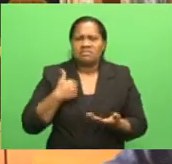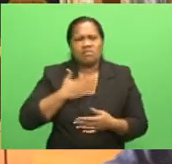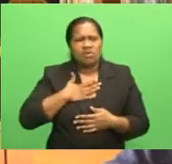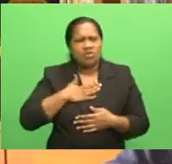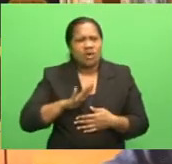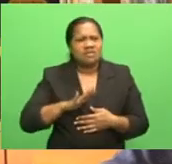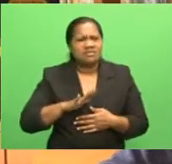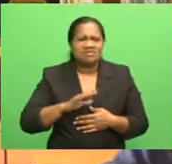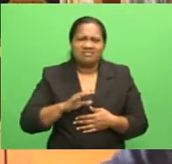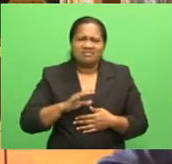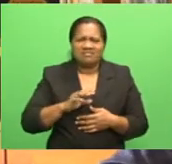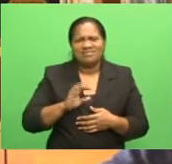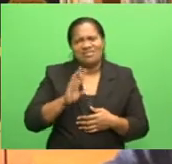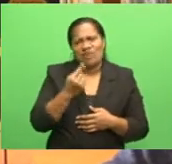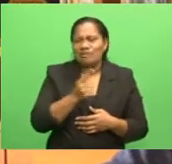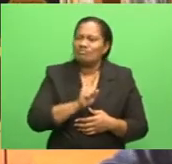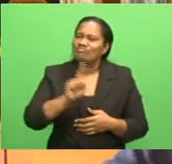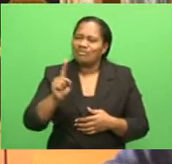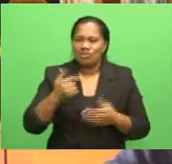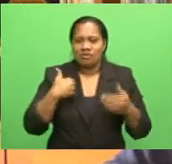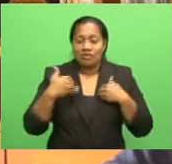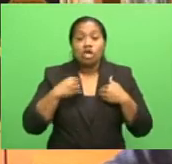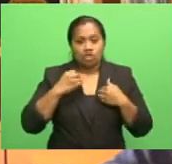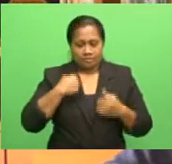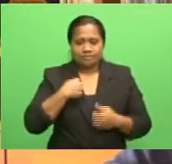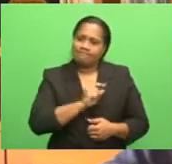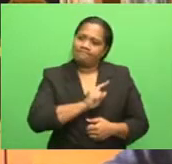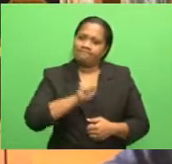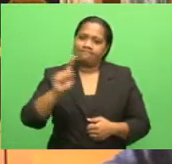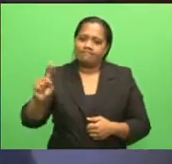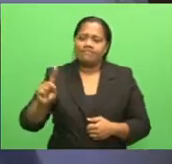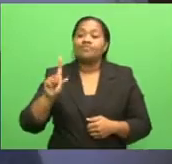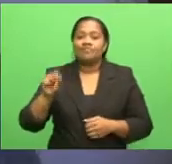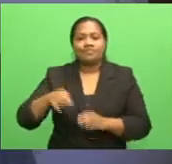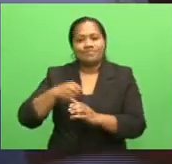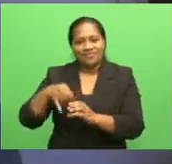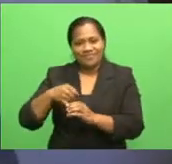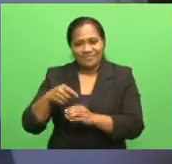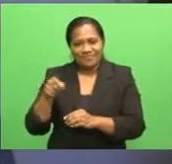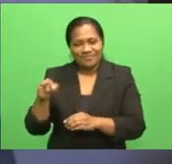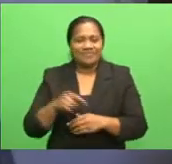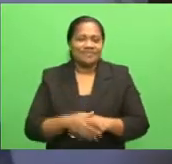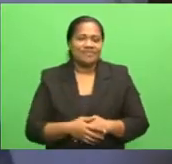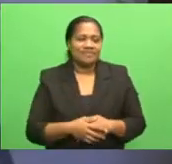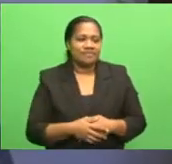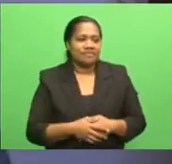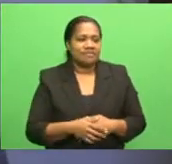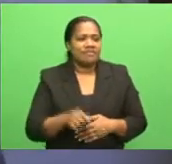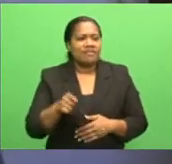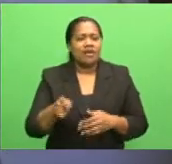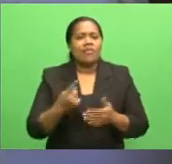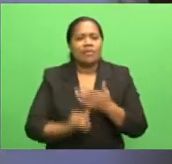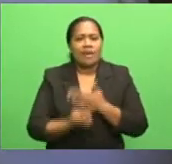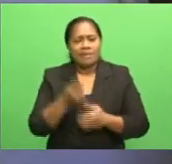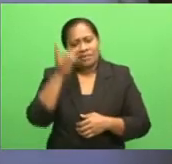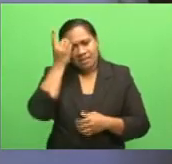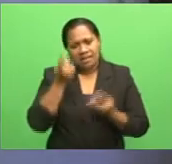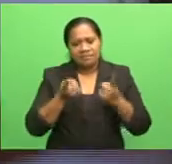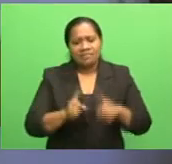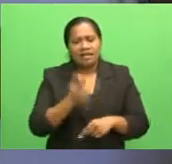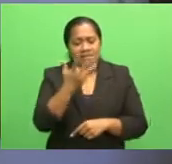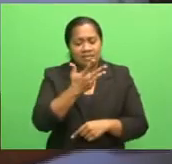least go to university. So I went and did medicine at the Fiji School of Medicine, yeah. Professor McCaig lost his father in 1973,